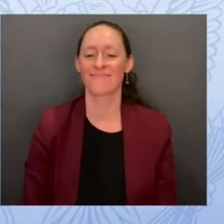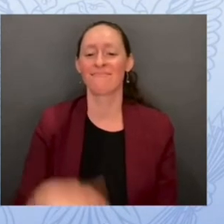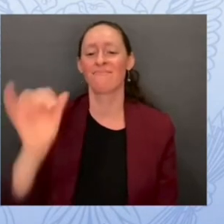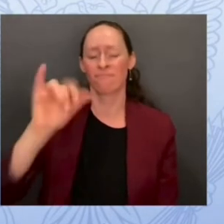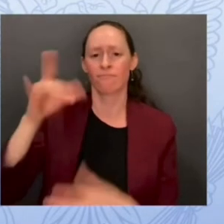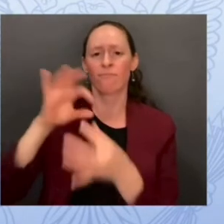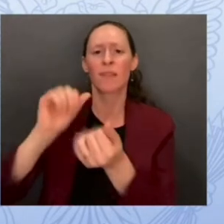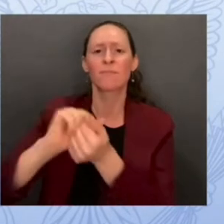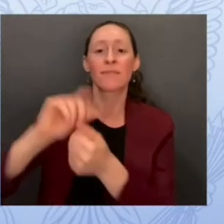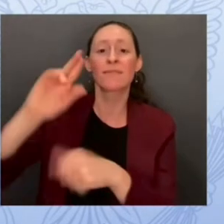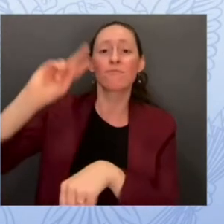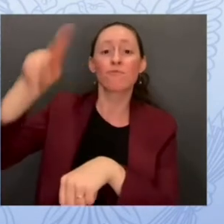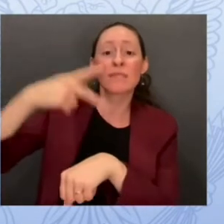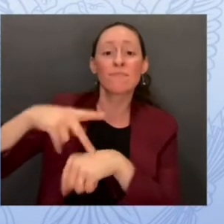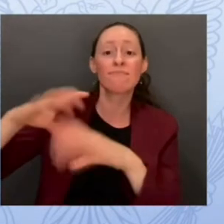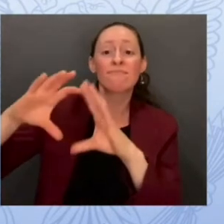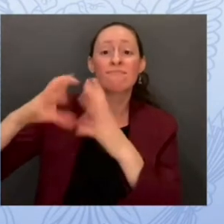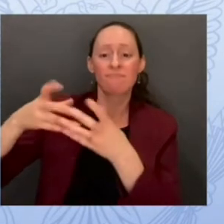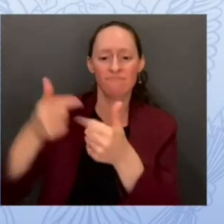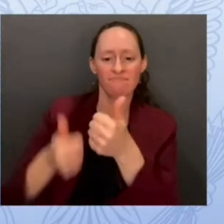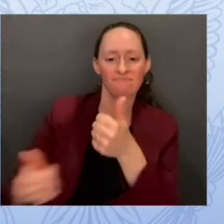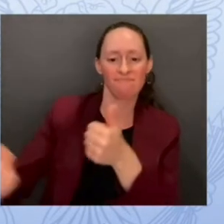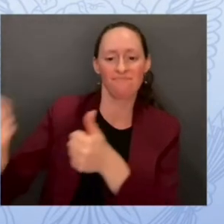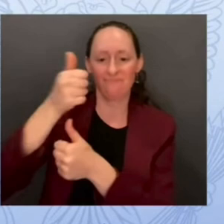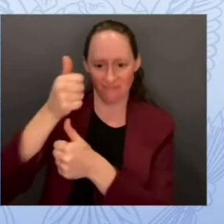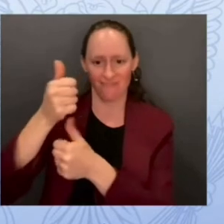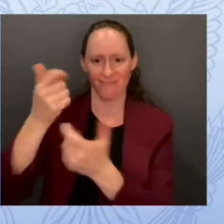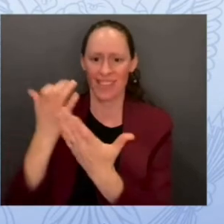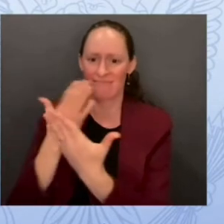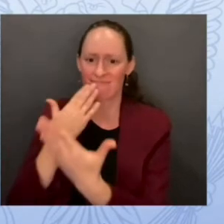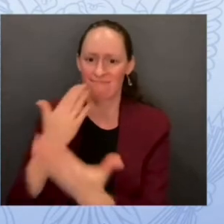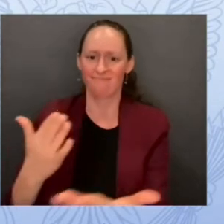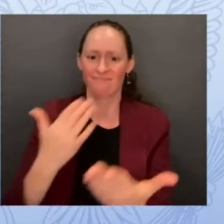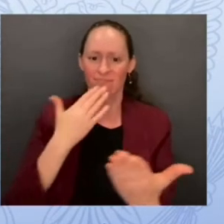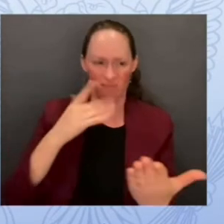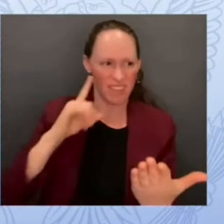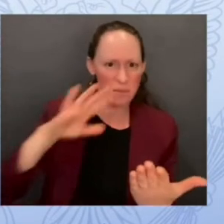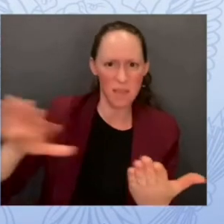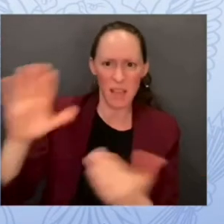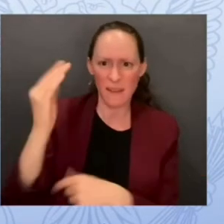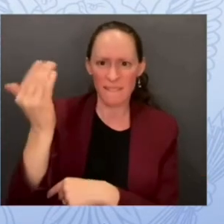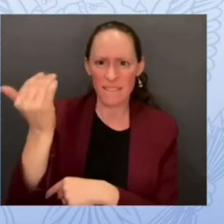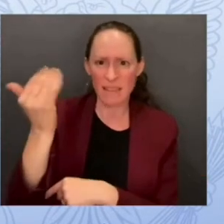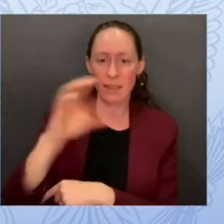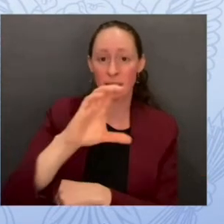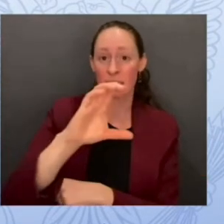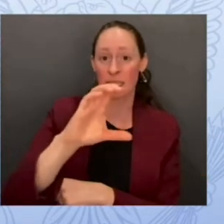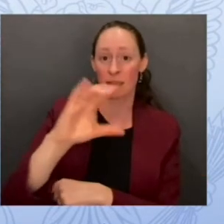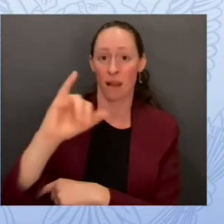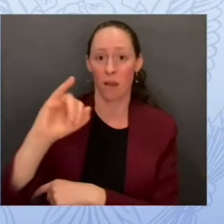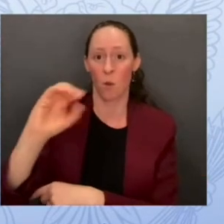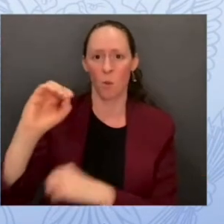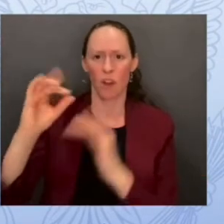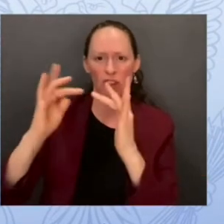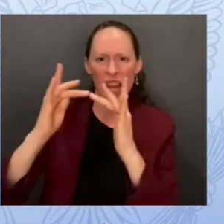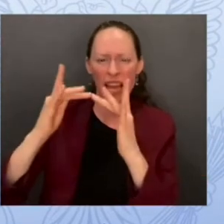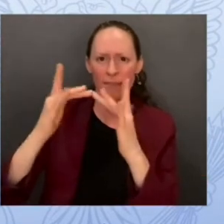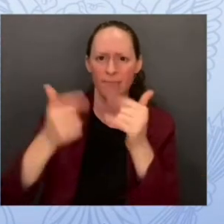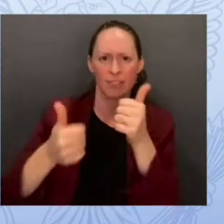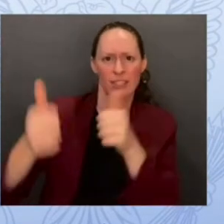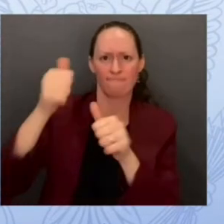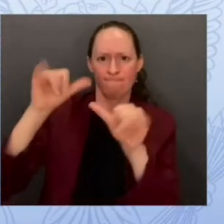at least 15 CIOs and chief information security officers folks who are on the front lines on the topic of cyber